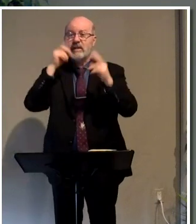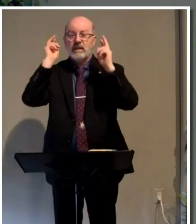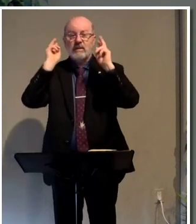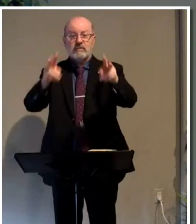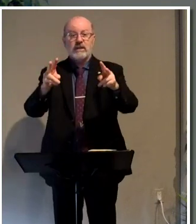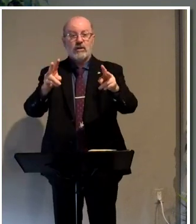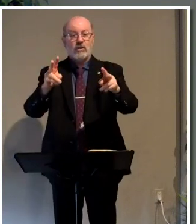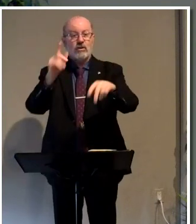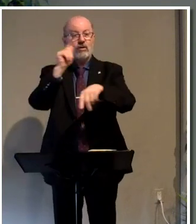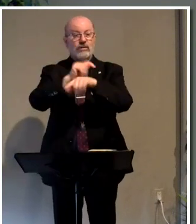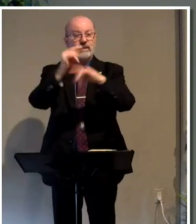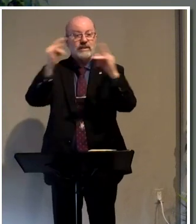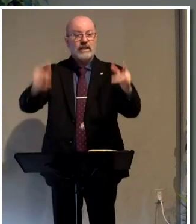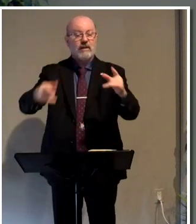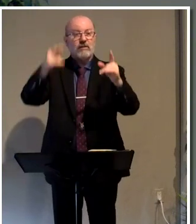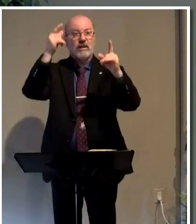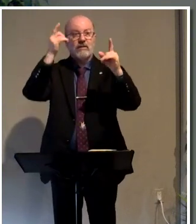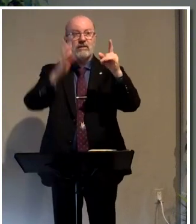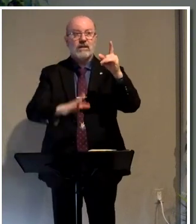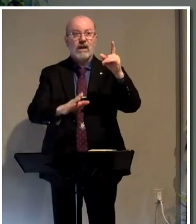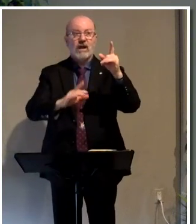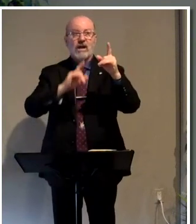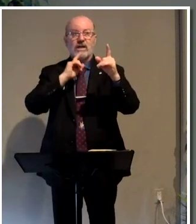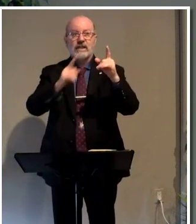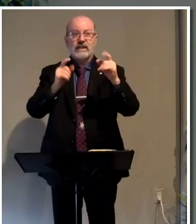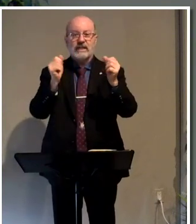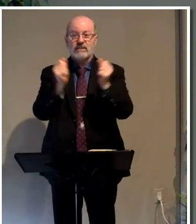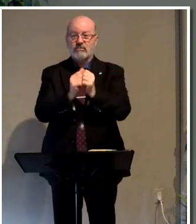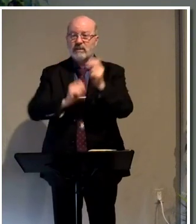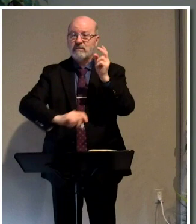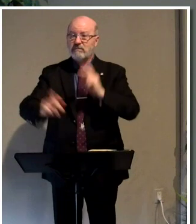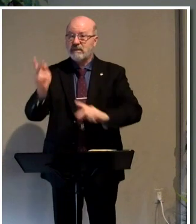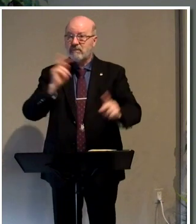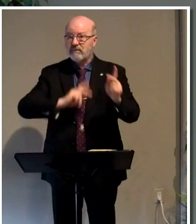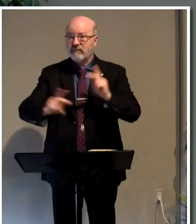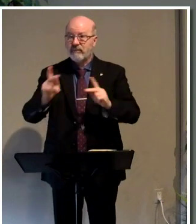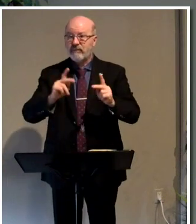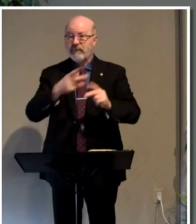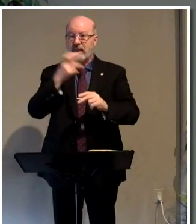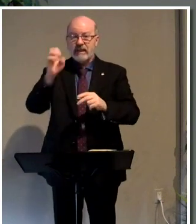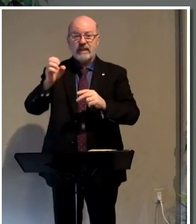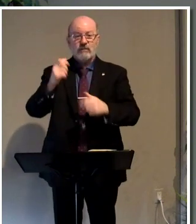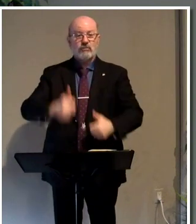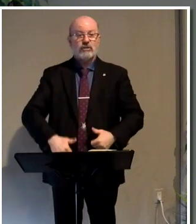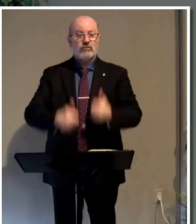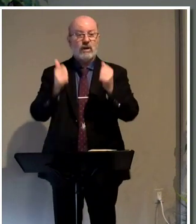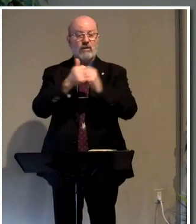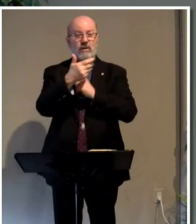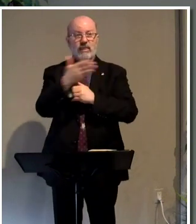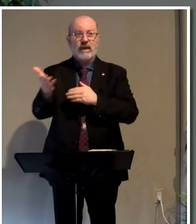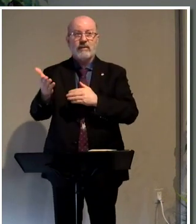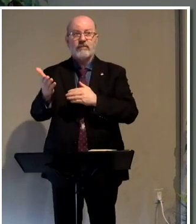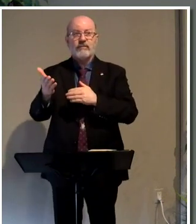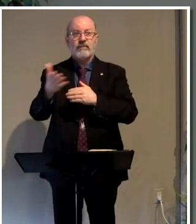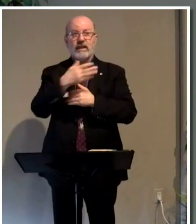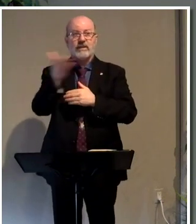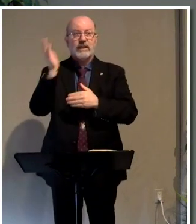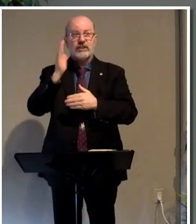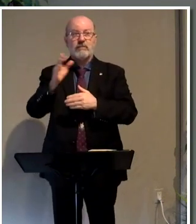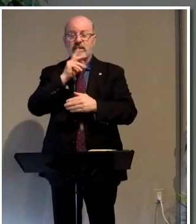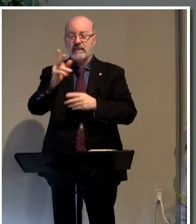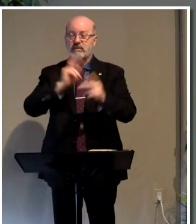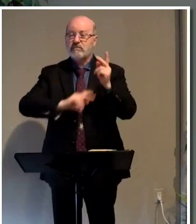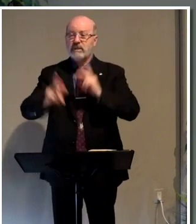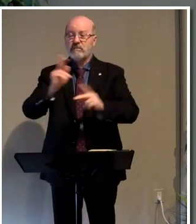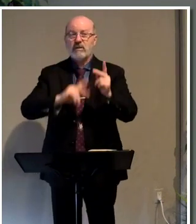behold, the tabernacle of God is with men and he will dwell with them and they shall be